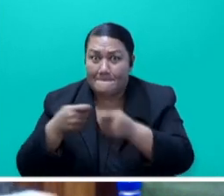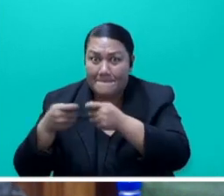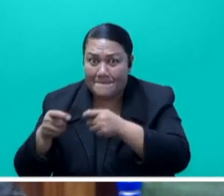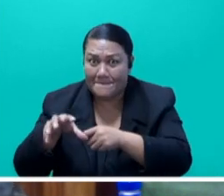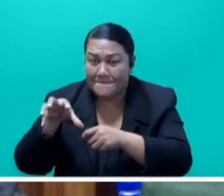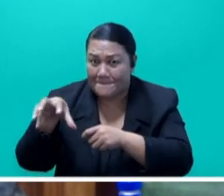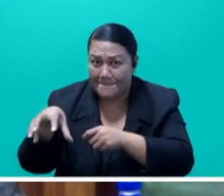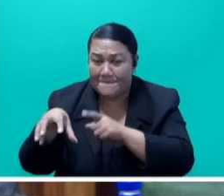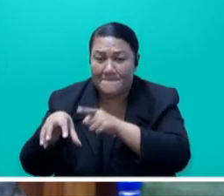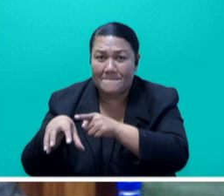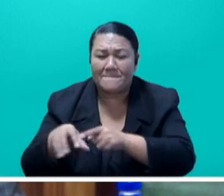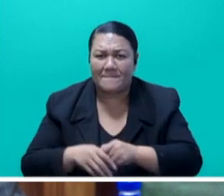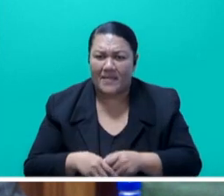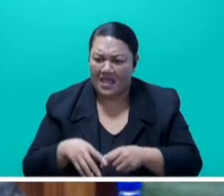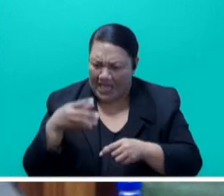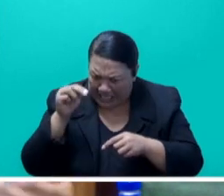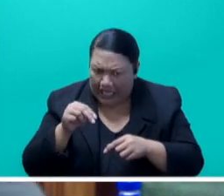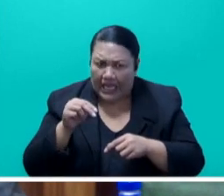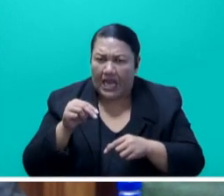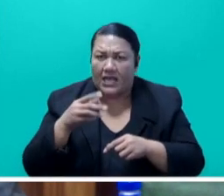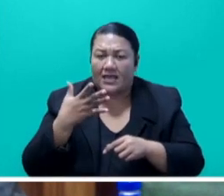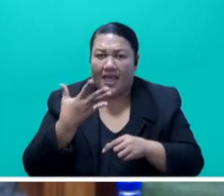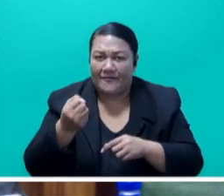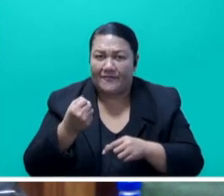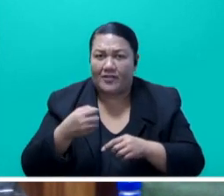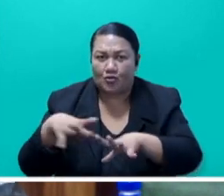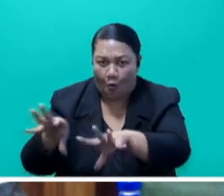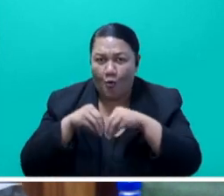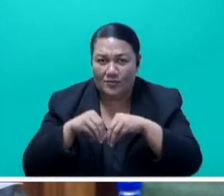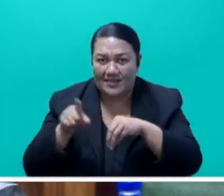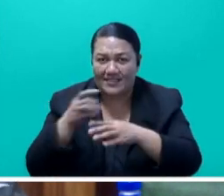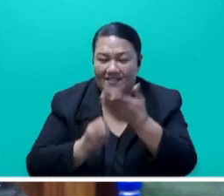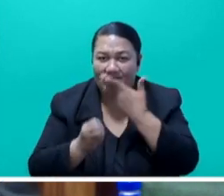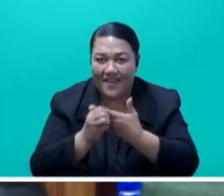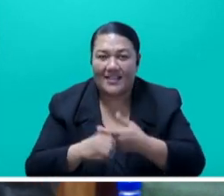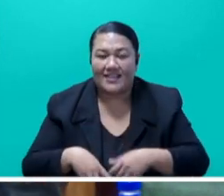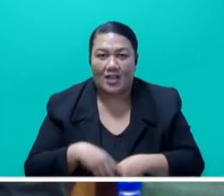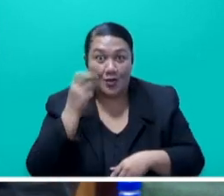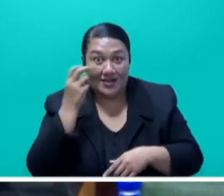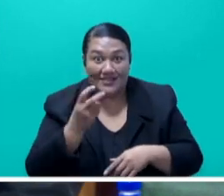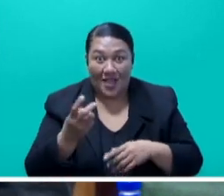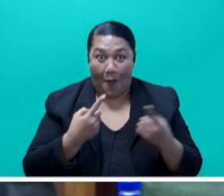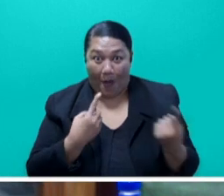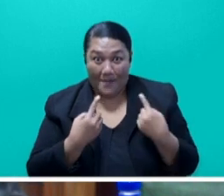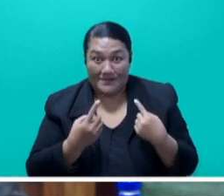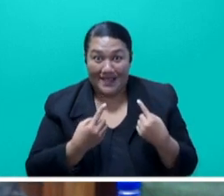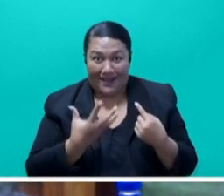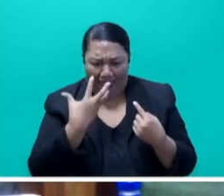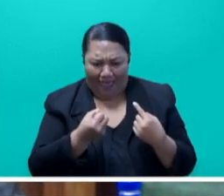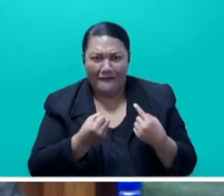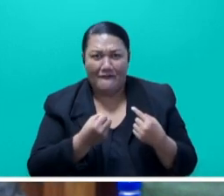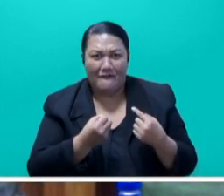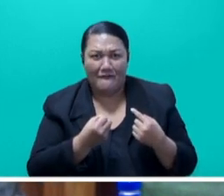continue to host such events. With respect to our website, Mr. Speaker, sir, Tourism Fiji's website has actually generated